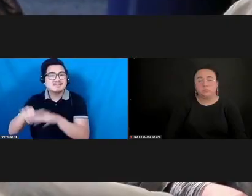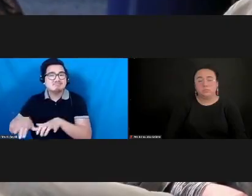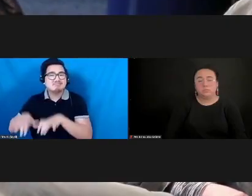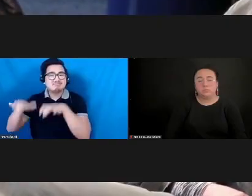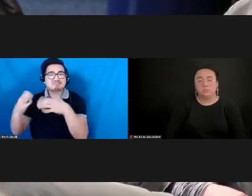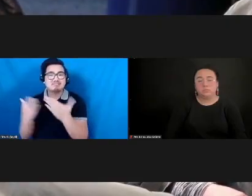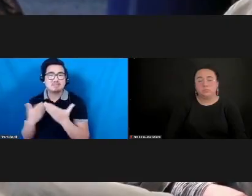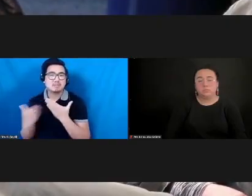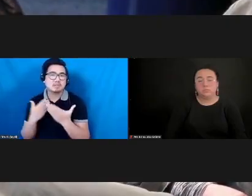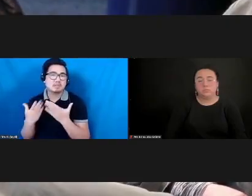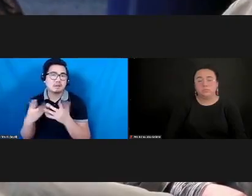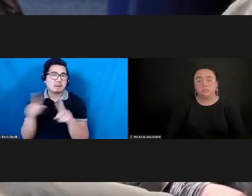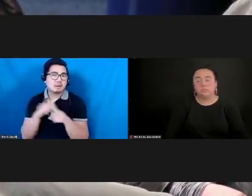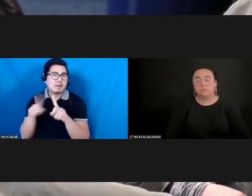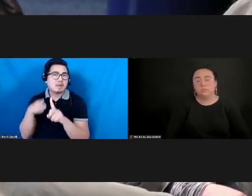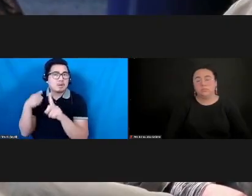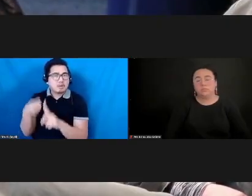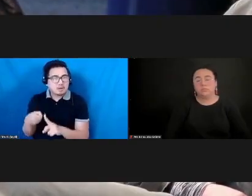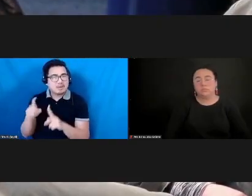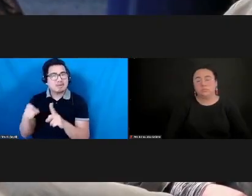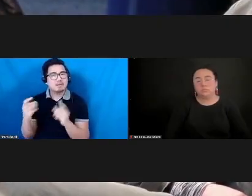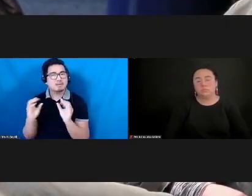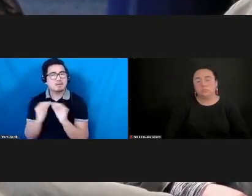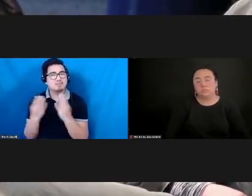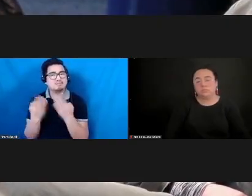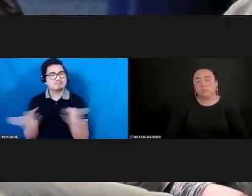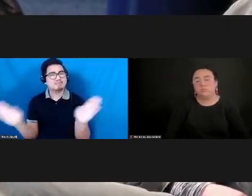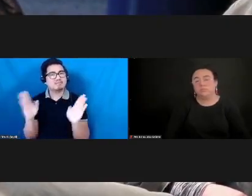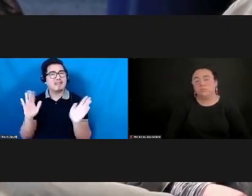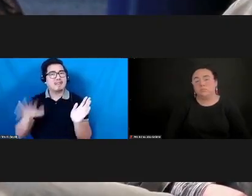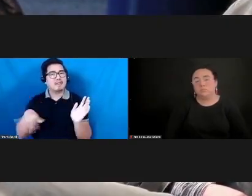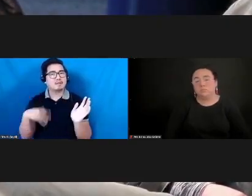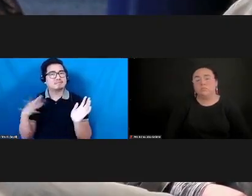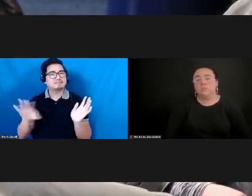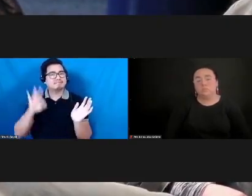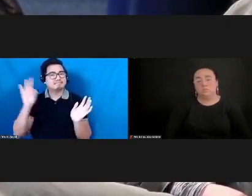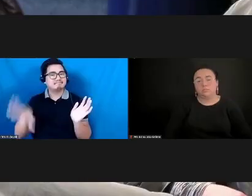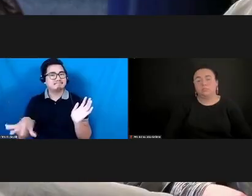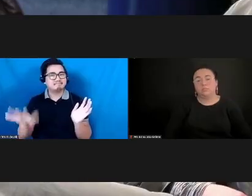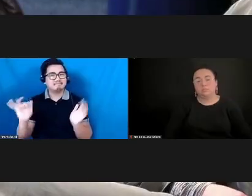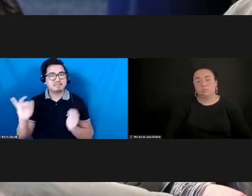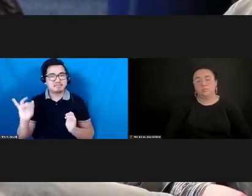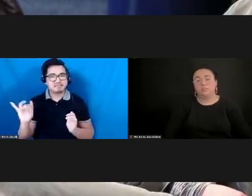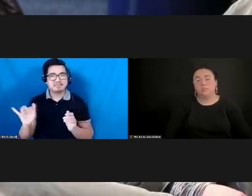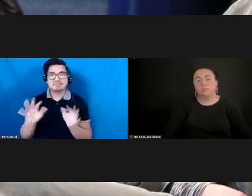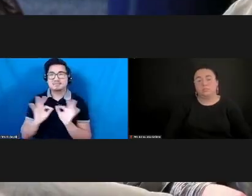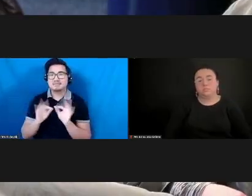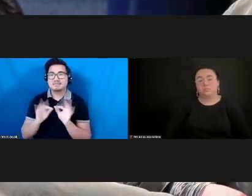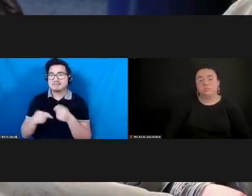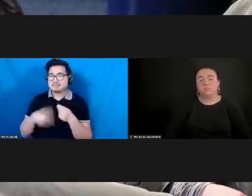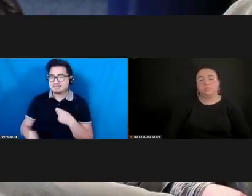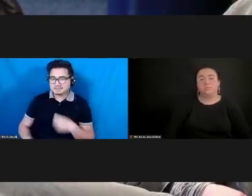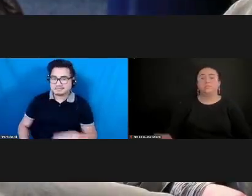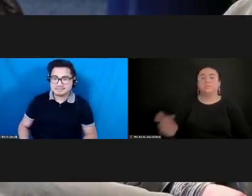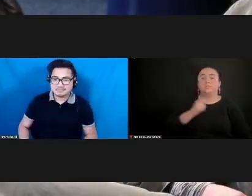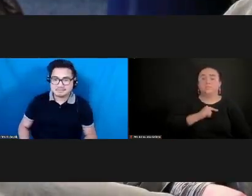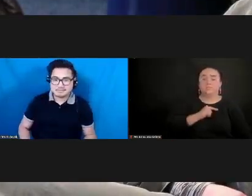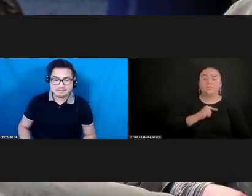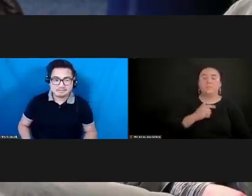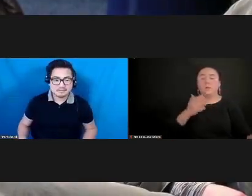the sort of goal to be more expansive. So I just want to kind of offer that question out as well. Thank you so much, Bill. I think what you just hit on is really